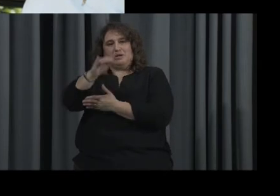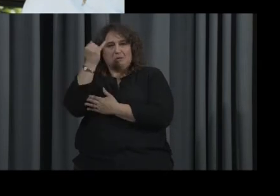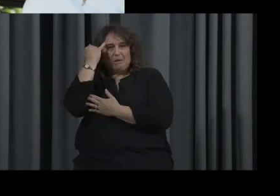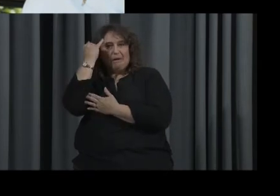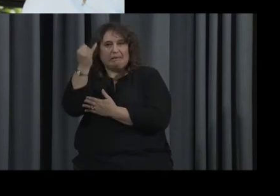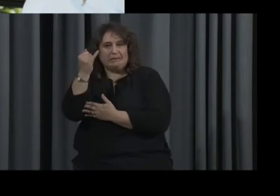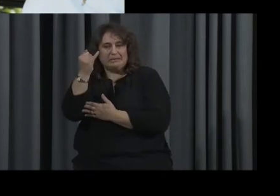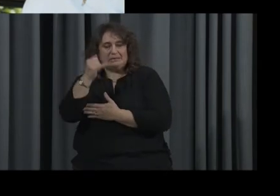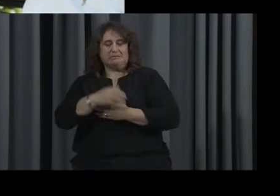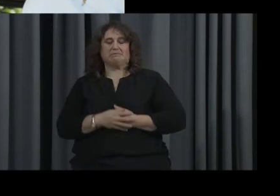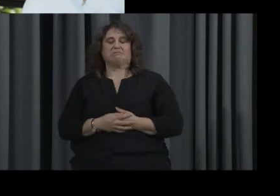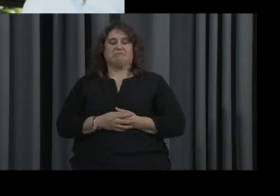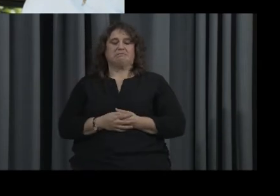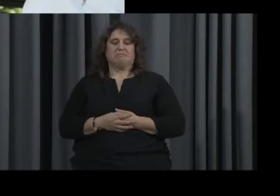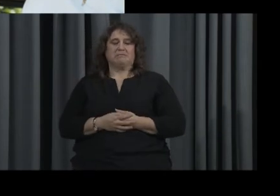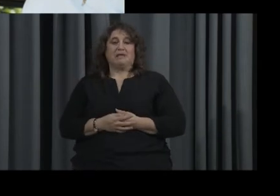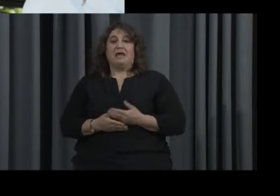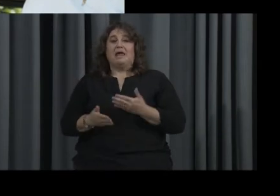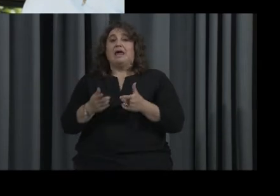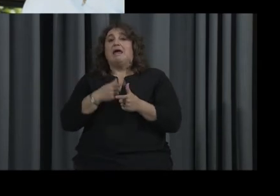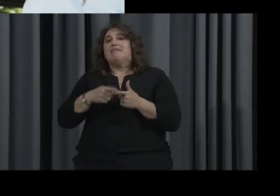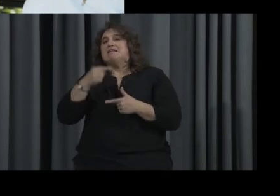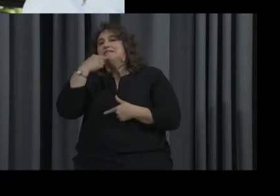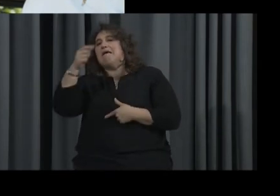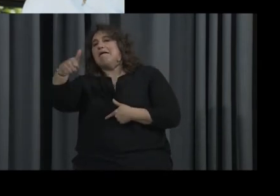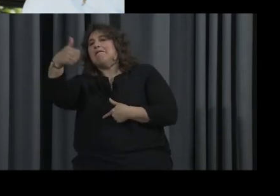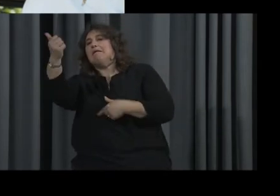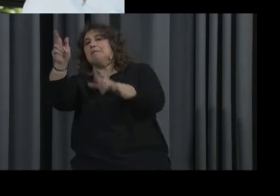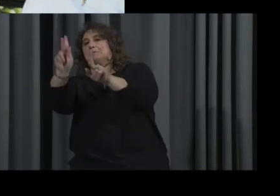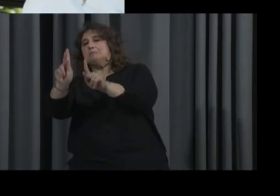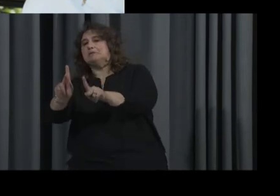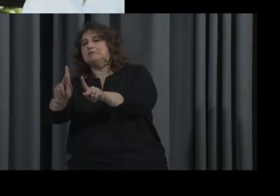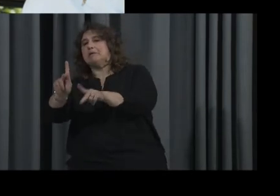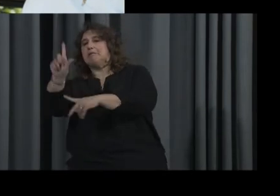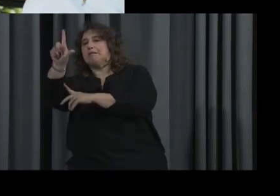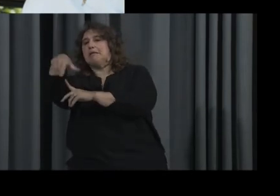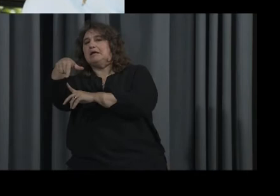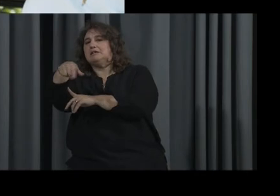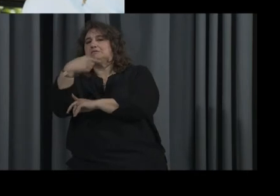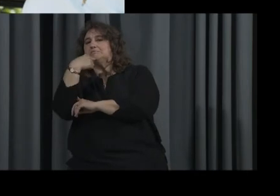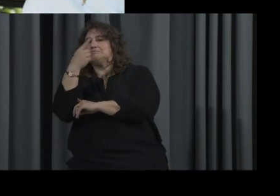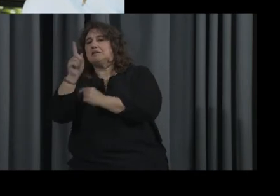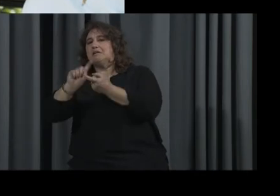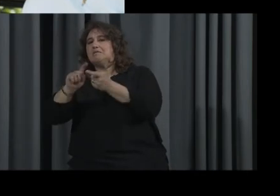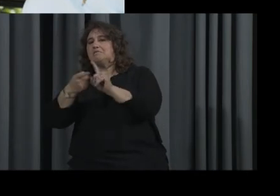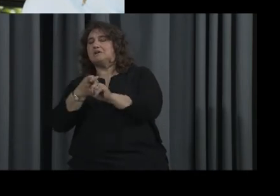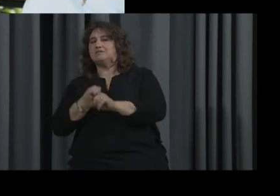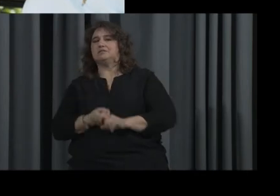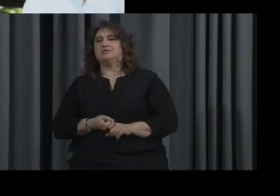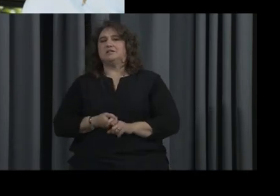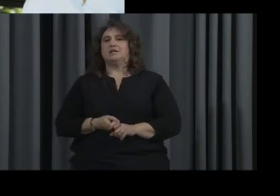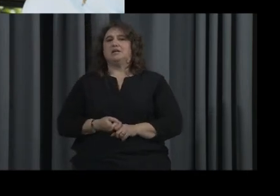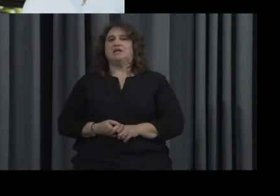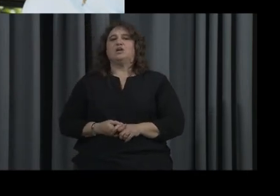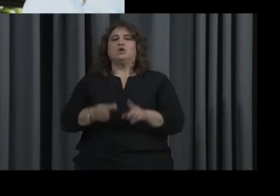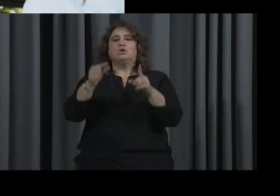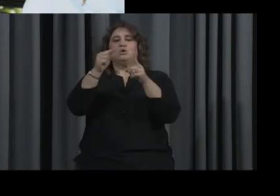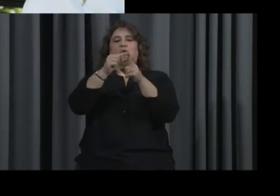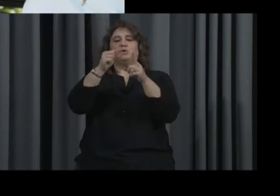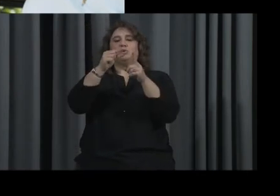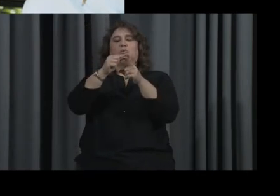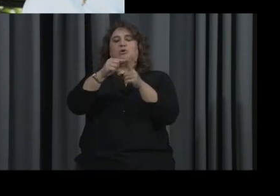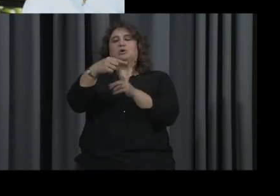maybe even share them with friends later. So you're probably familiar with the word gerontology.